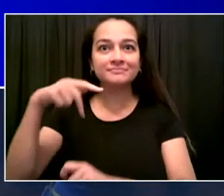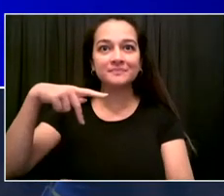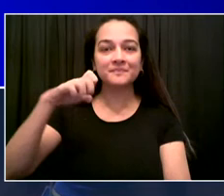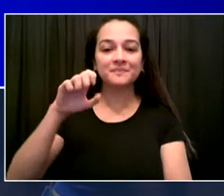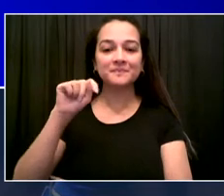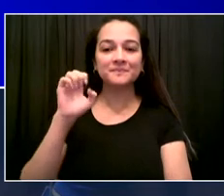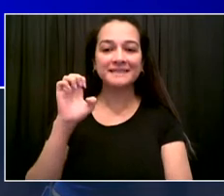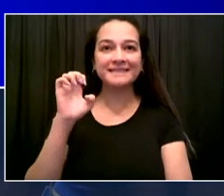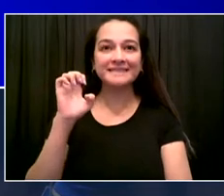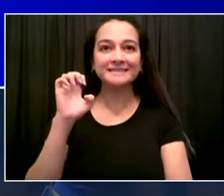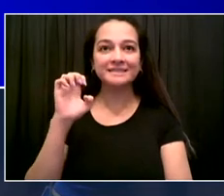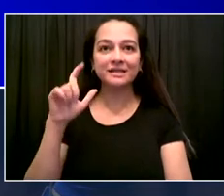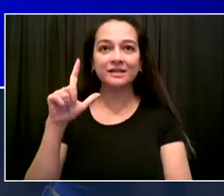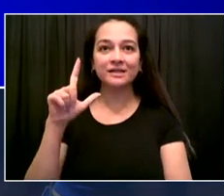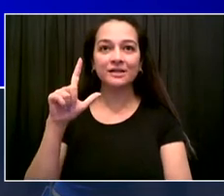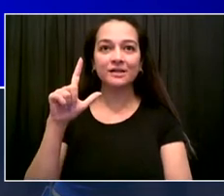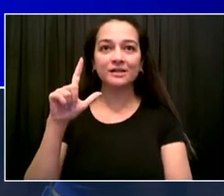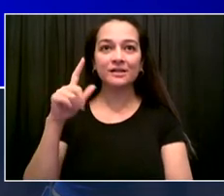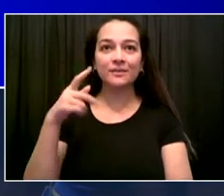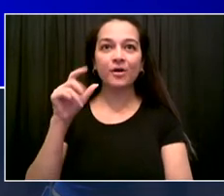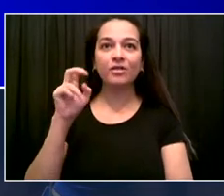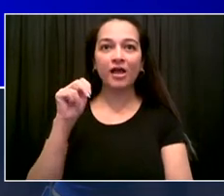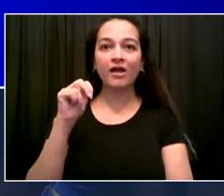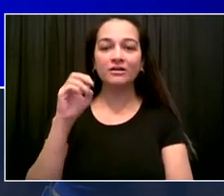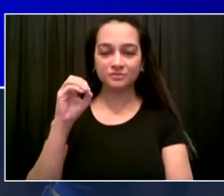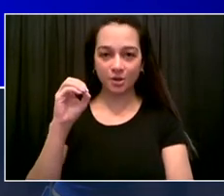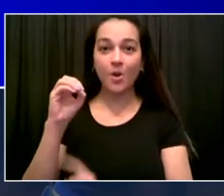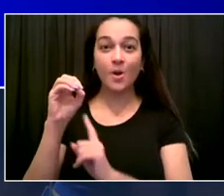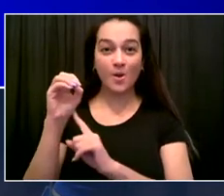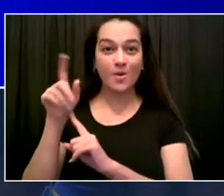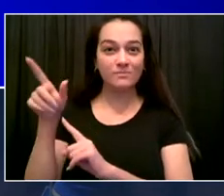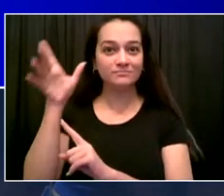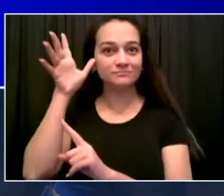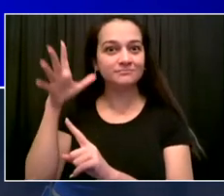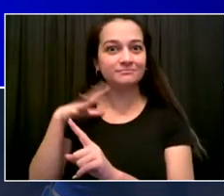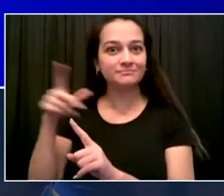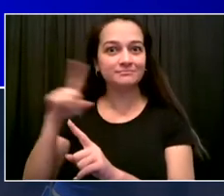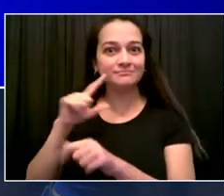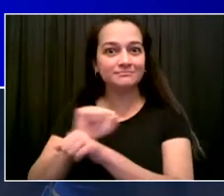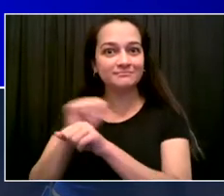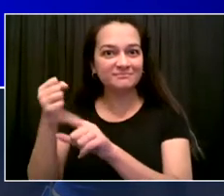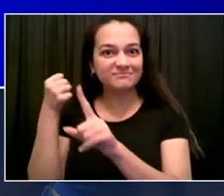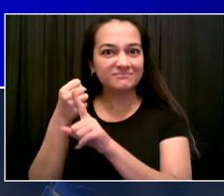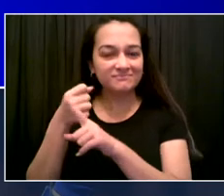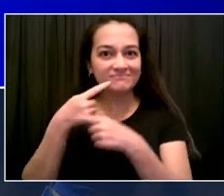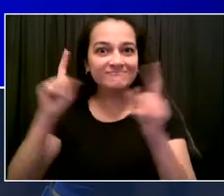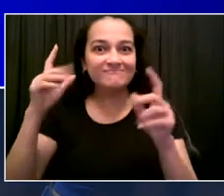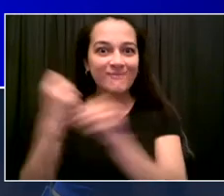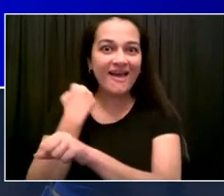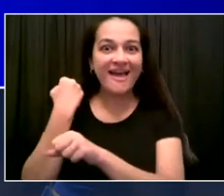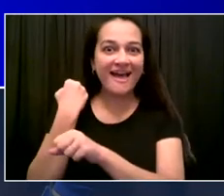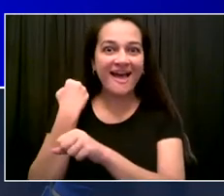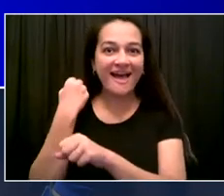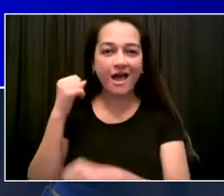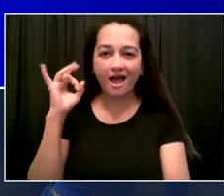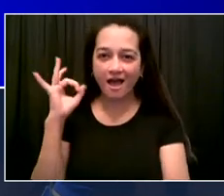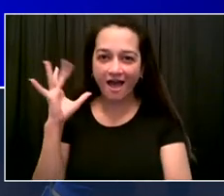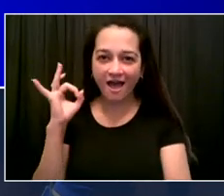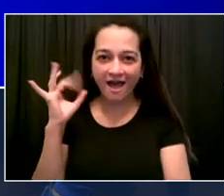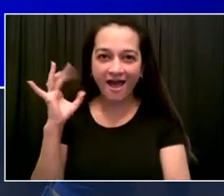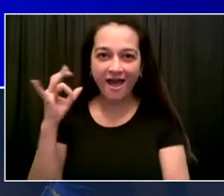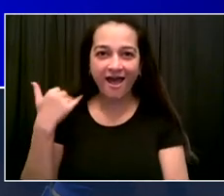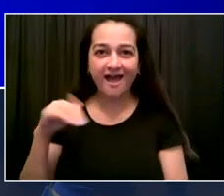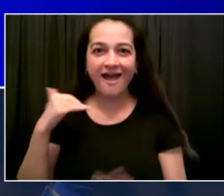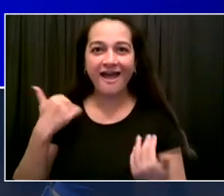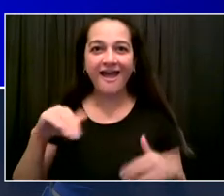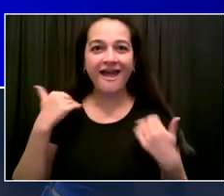incredible performance. Something to be really proud of. And what I loved about it was he had a lot of New York swagger. He was up there. He